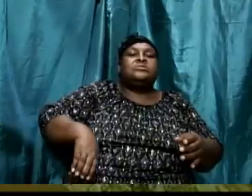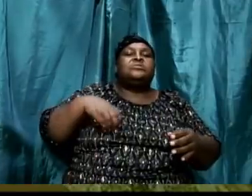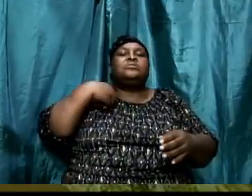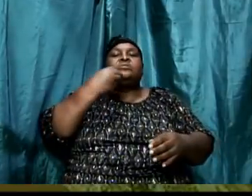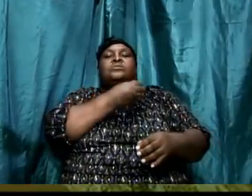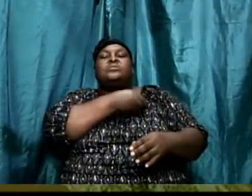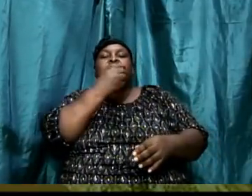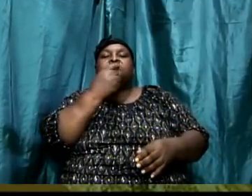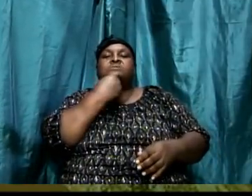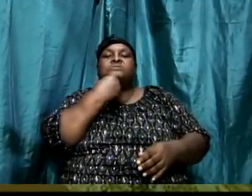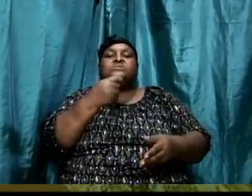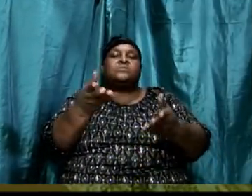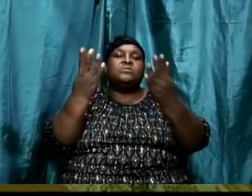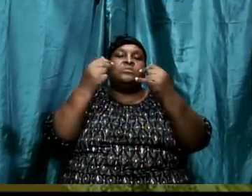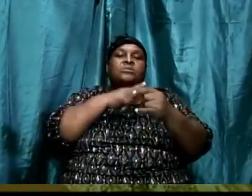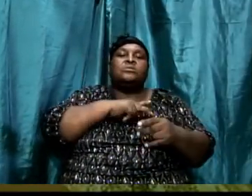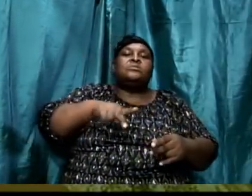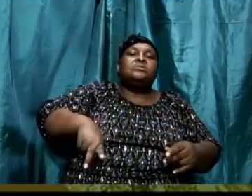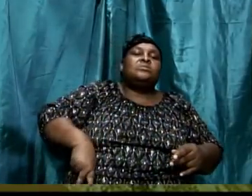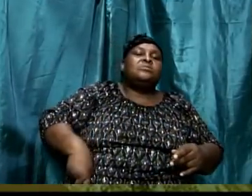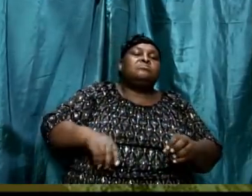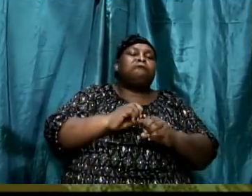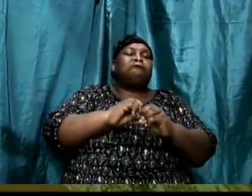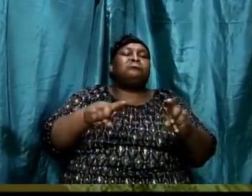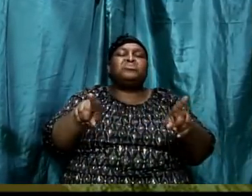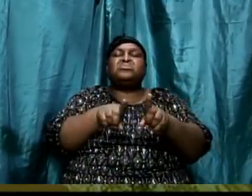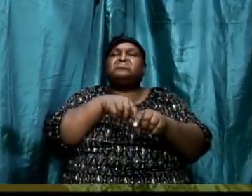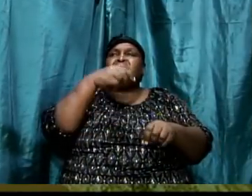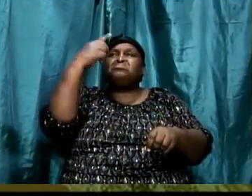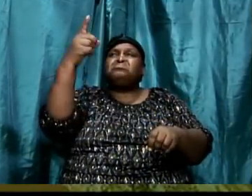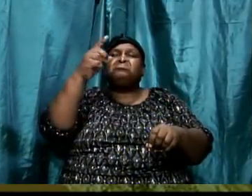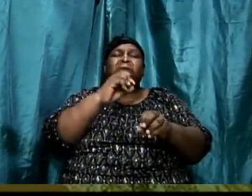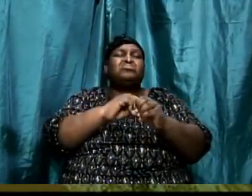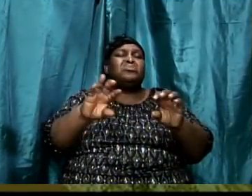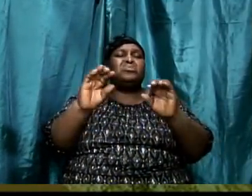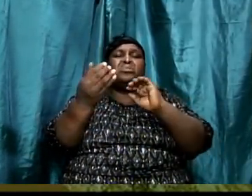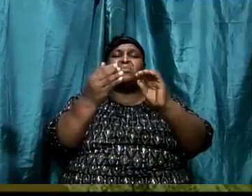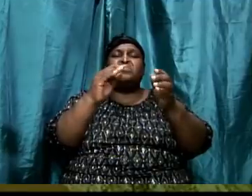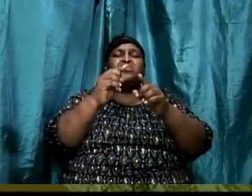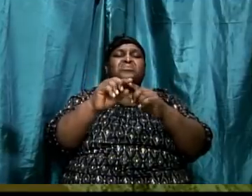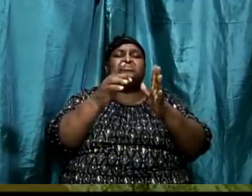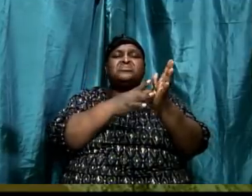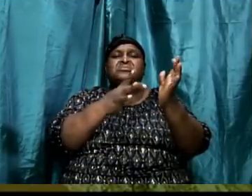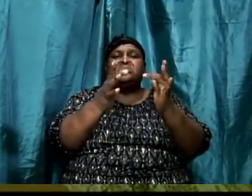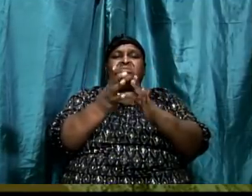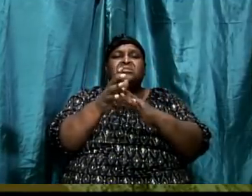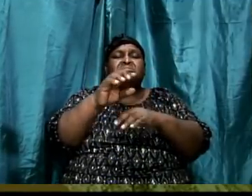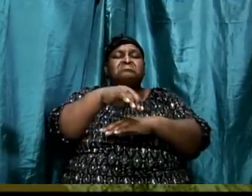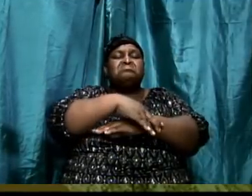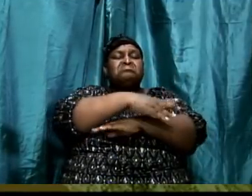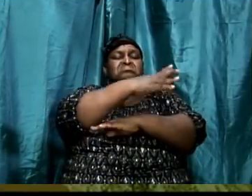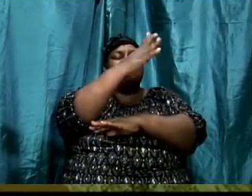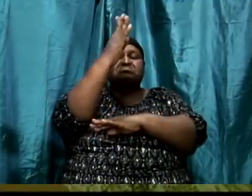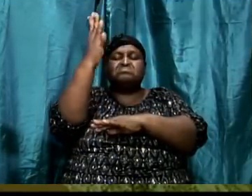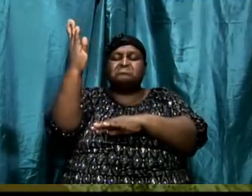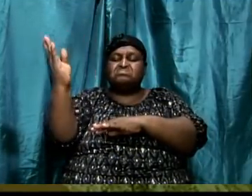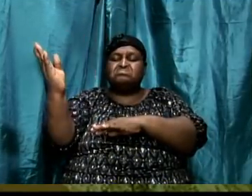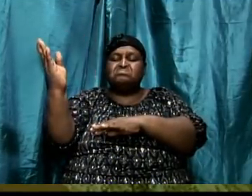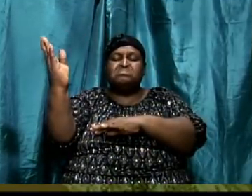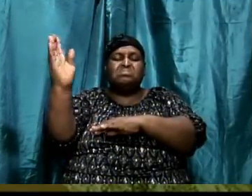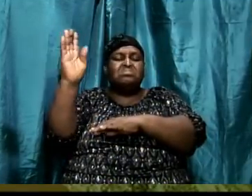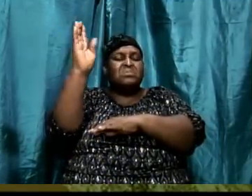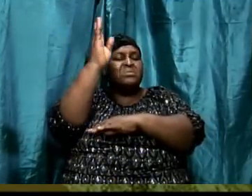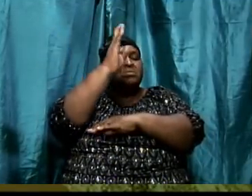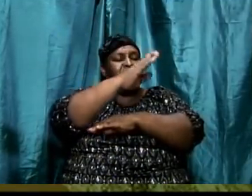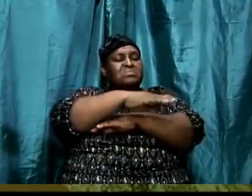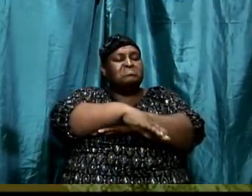coming King. There is none like Him and there is none to be compared to Him. The Bible says, from the rising of the sun, even to the going